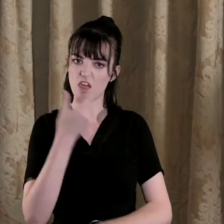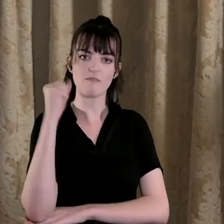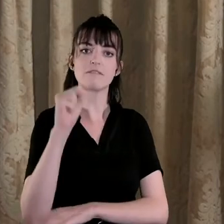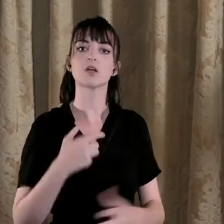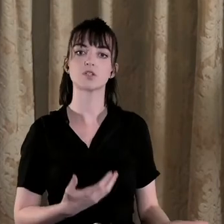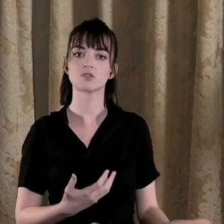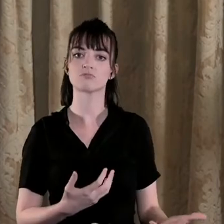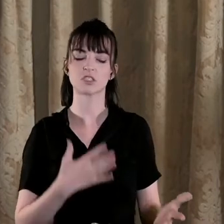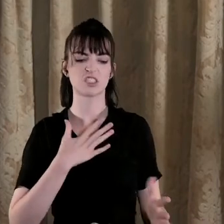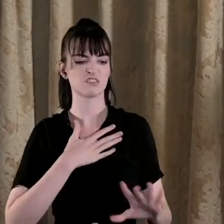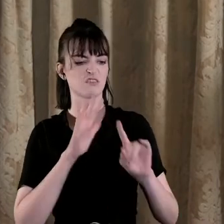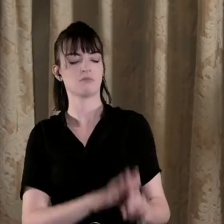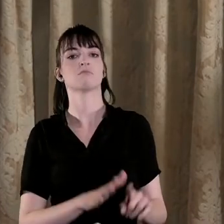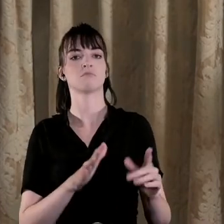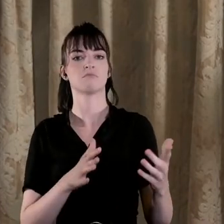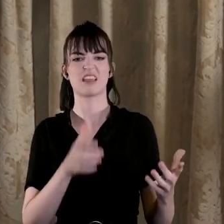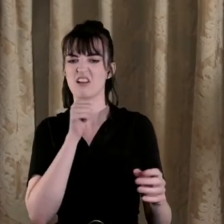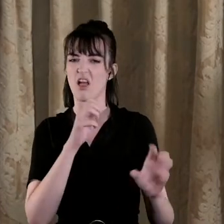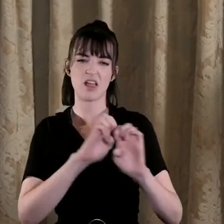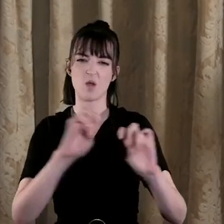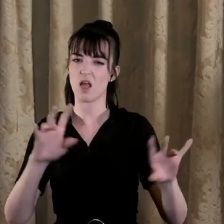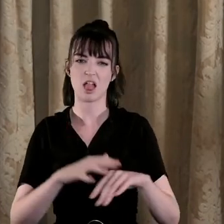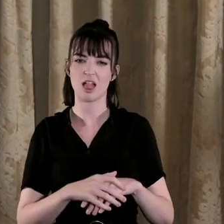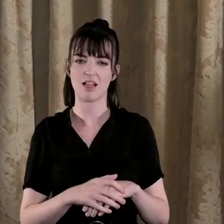maybe arguably not really not really equal citizens